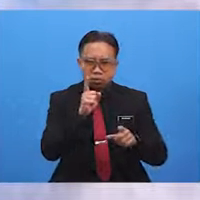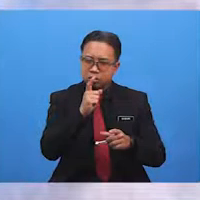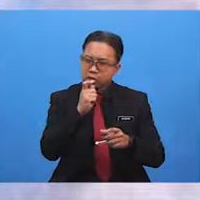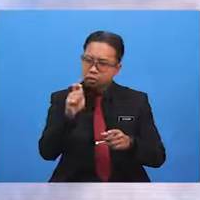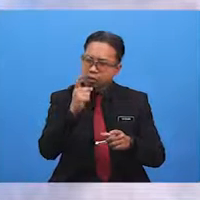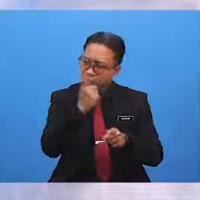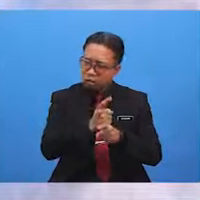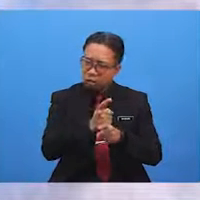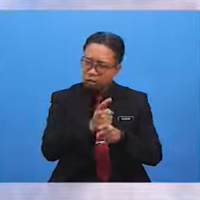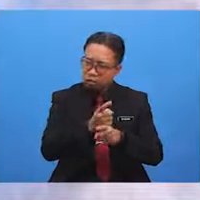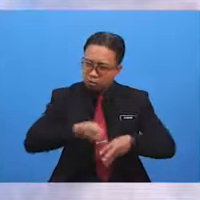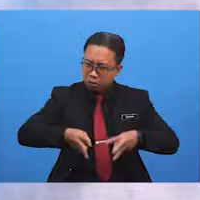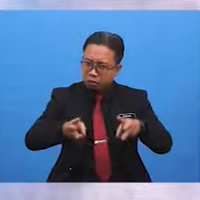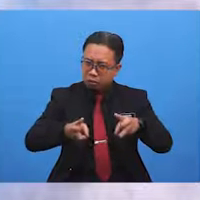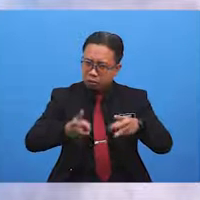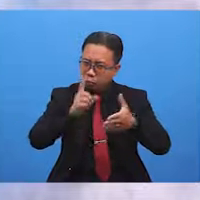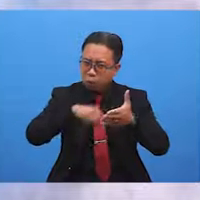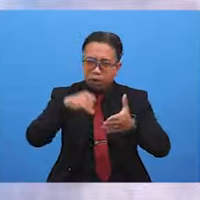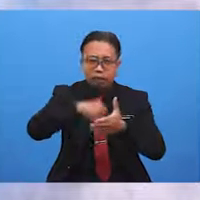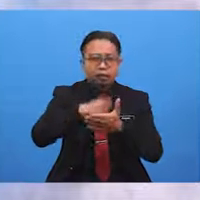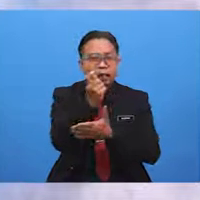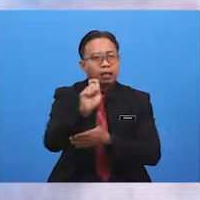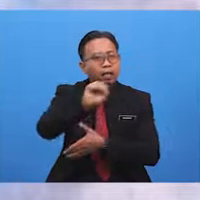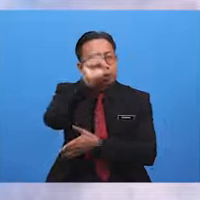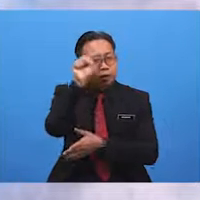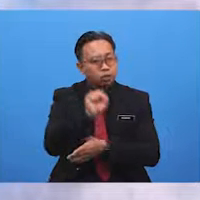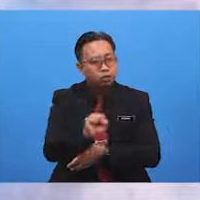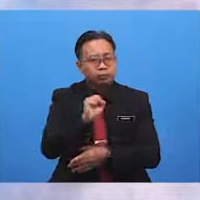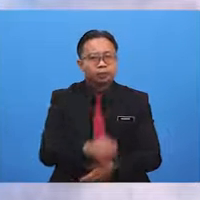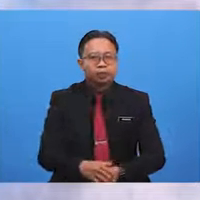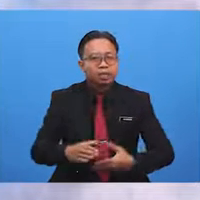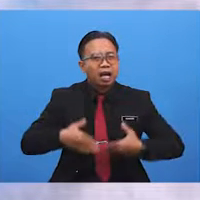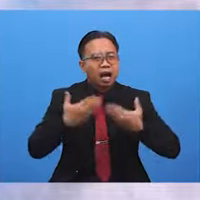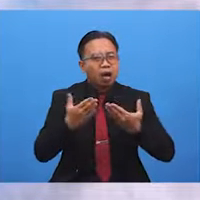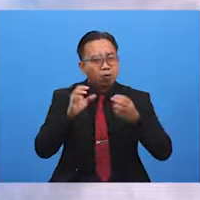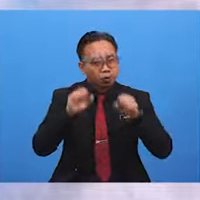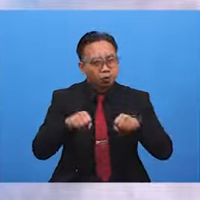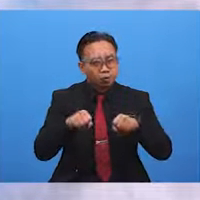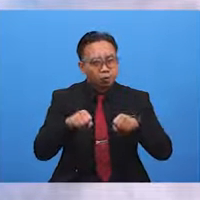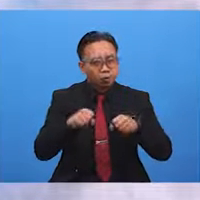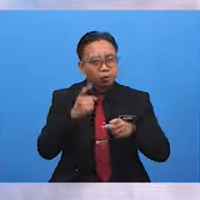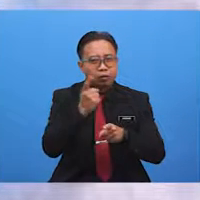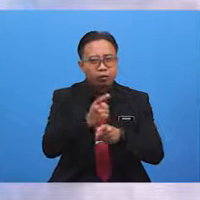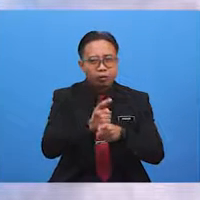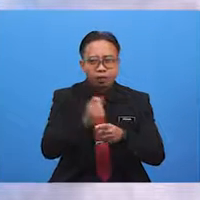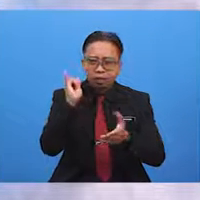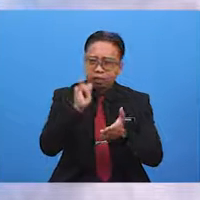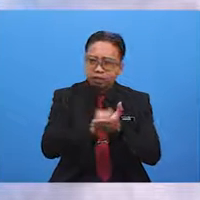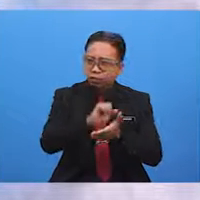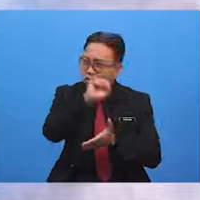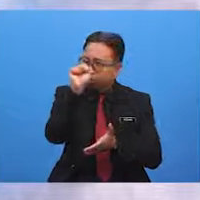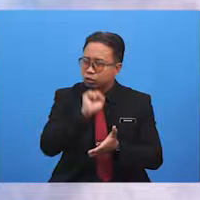way to use what in a question? How can we correct this question?